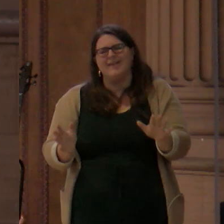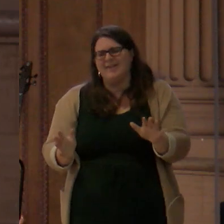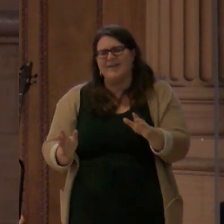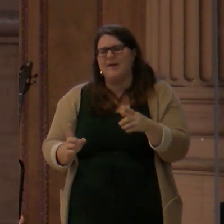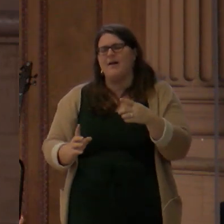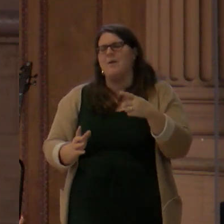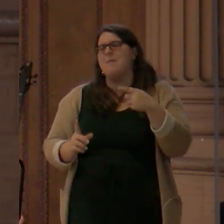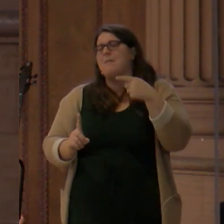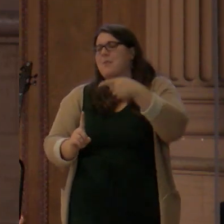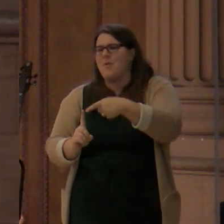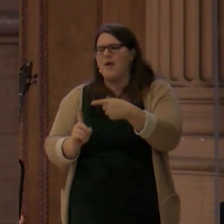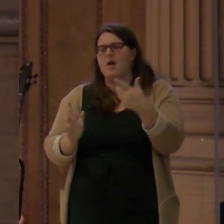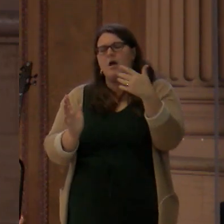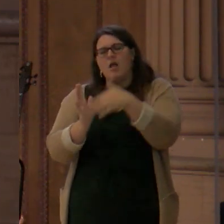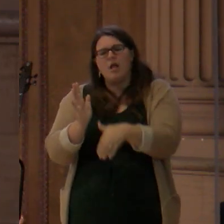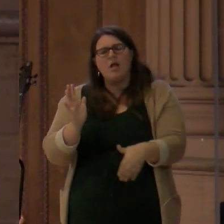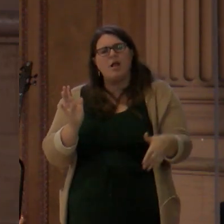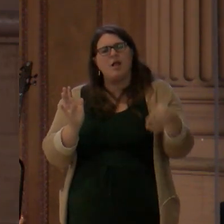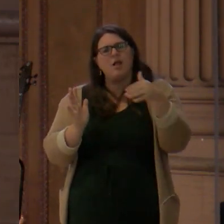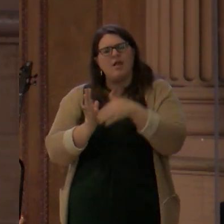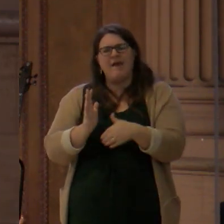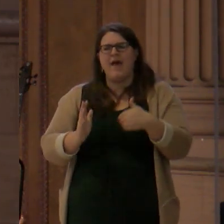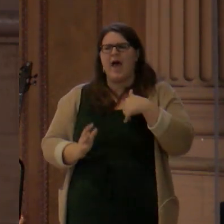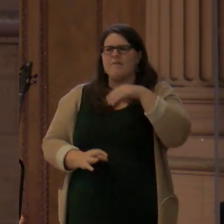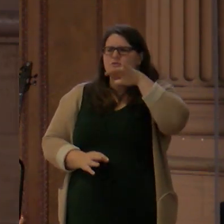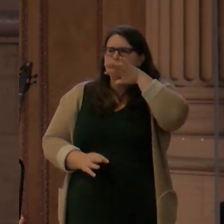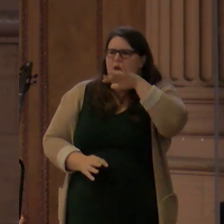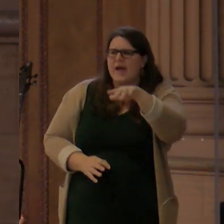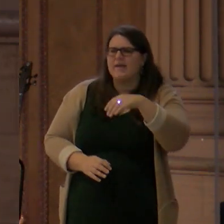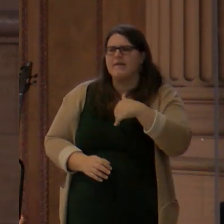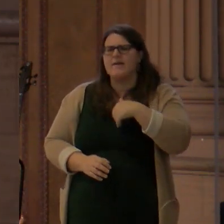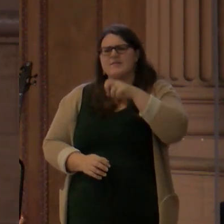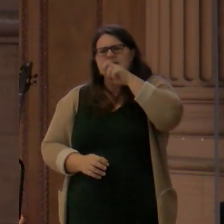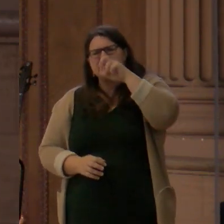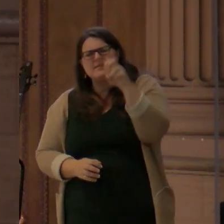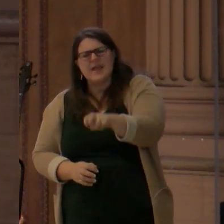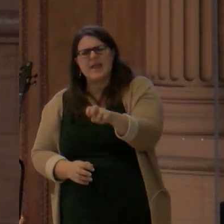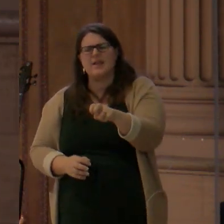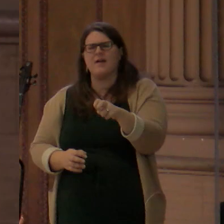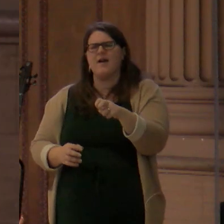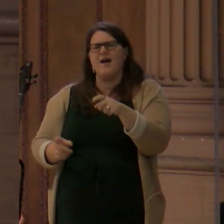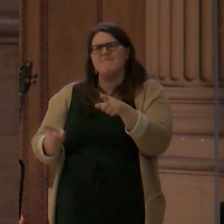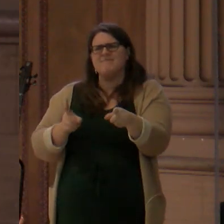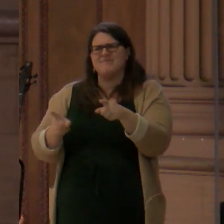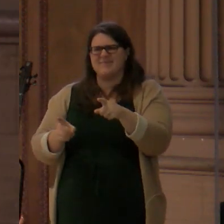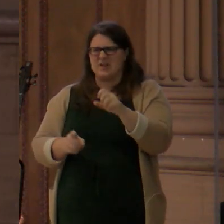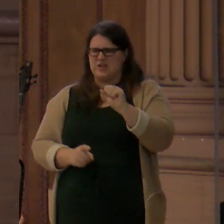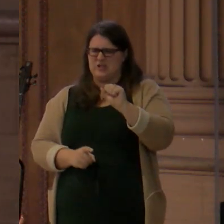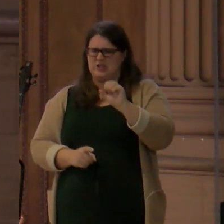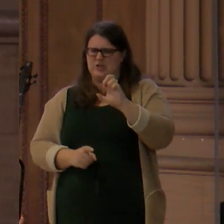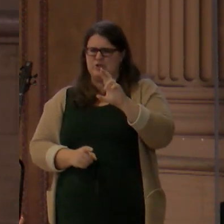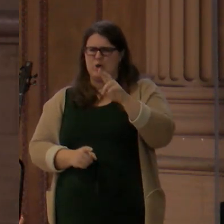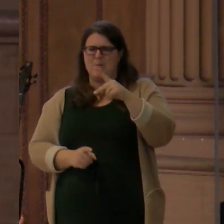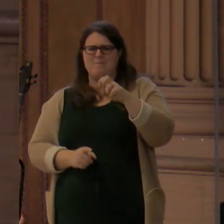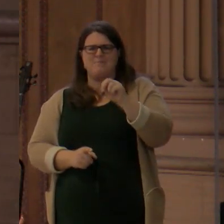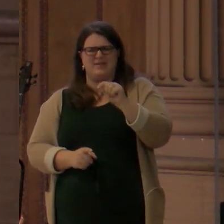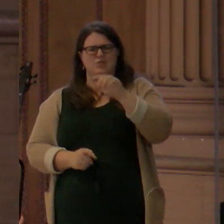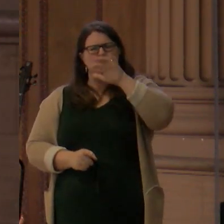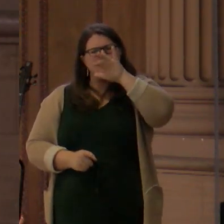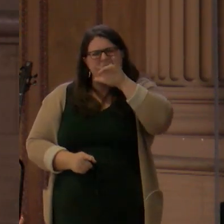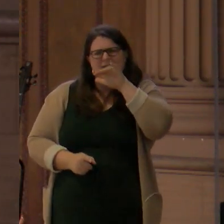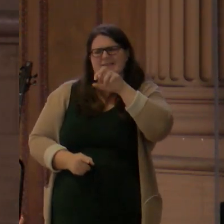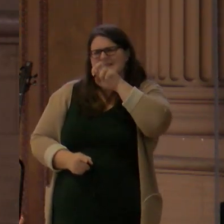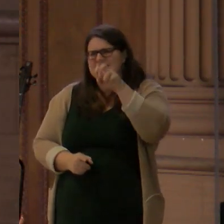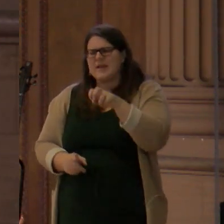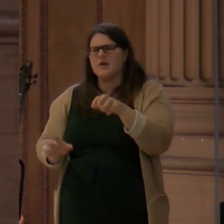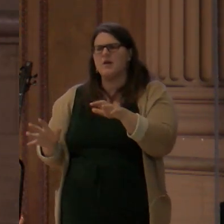that describe some kind of hero or heroes that face the serpent or face this dragon in